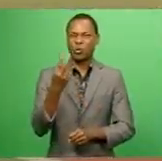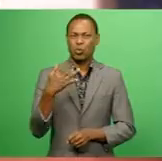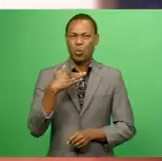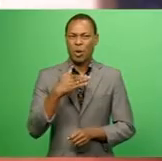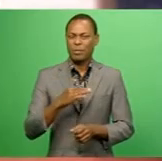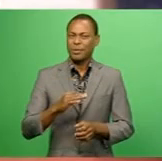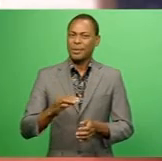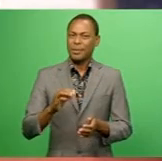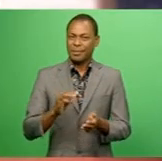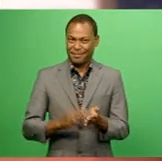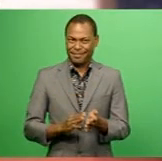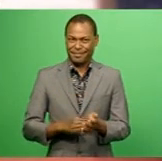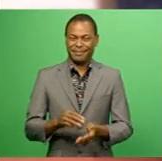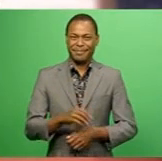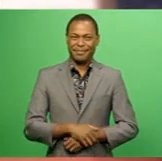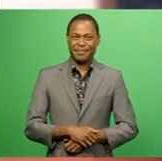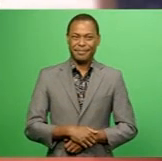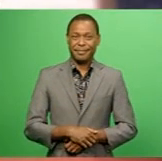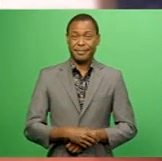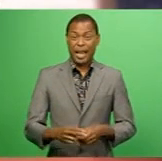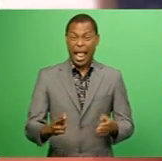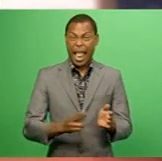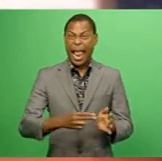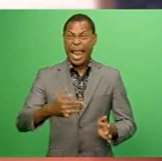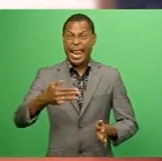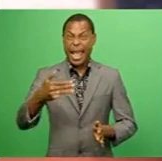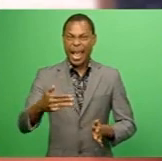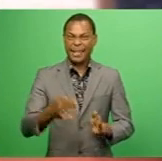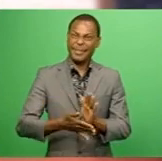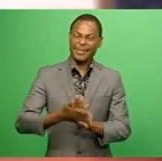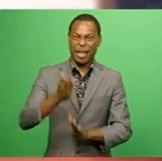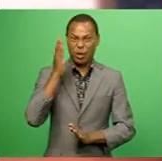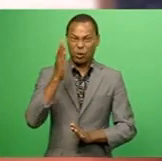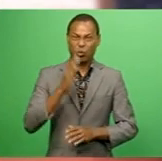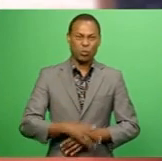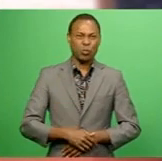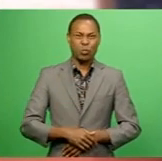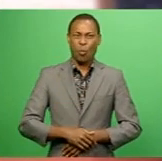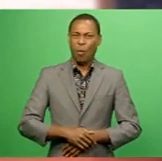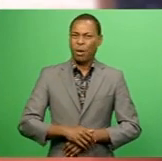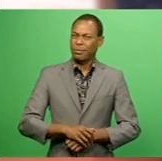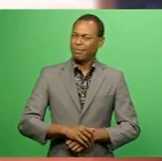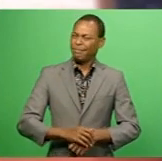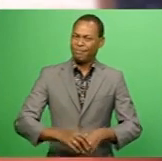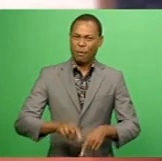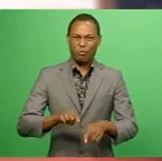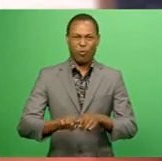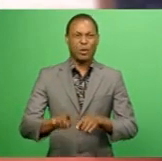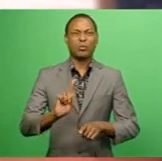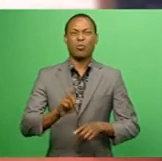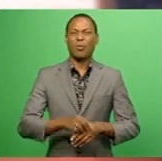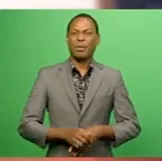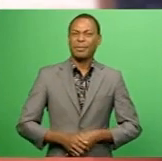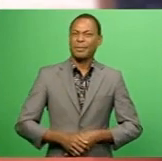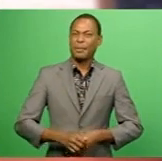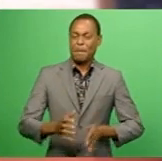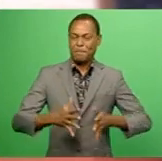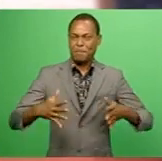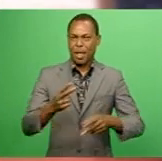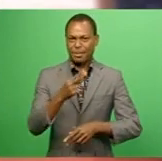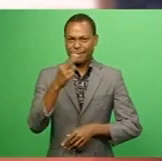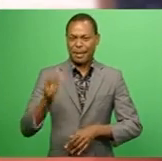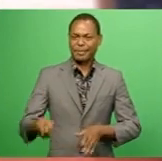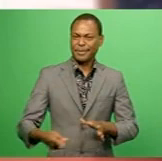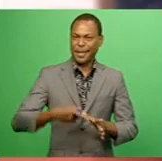event. Nakasi High School came out firing in the triple-N zone competition today, giving big names like Andida Combao School and